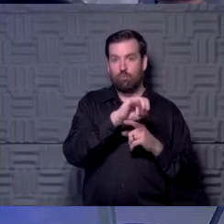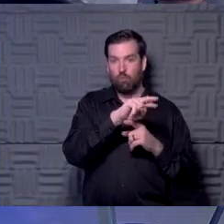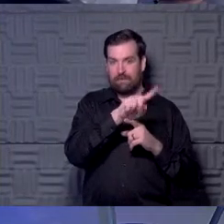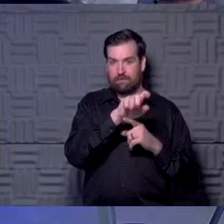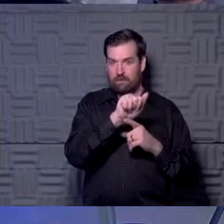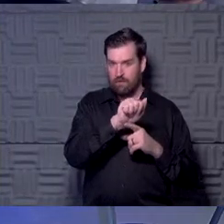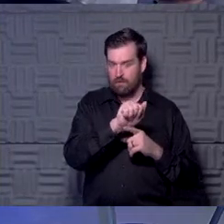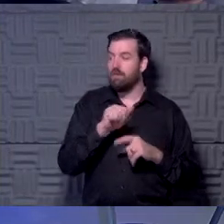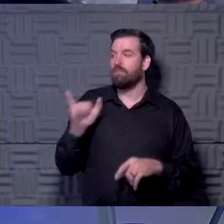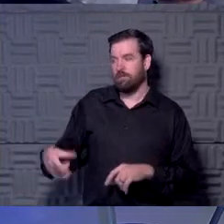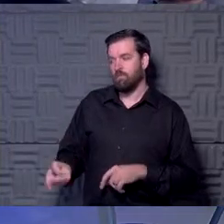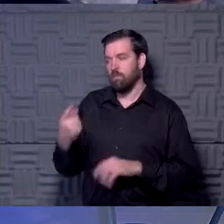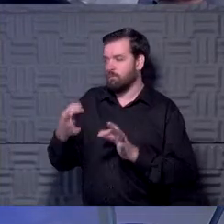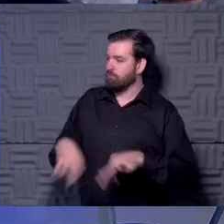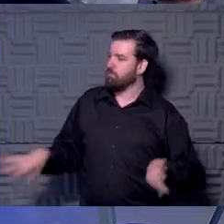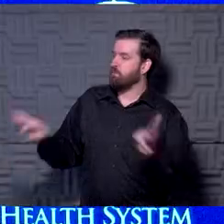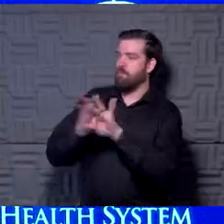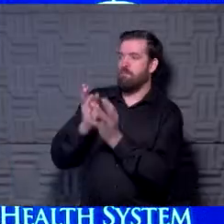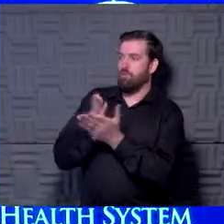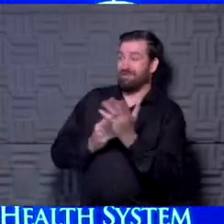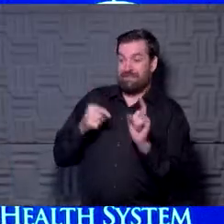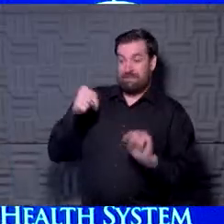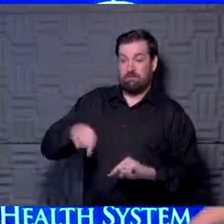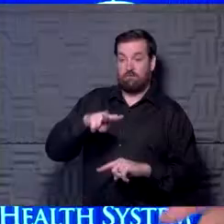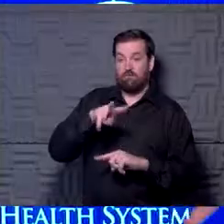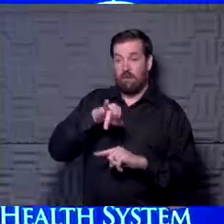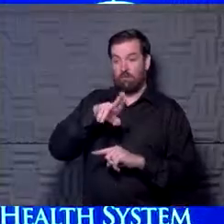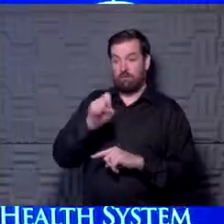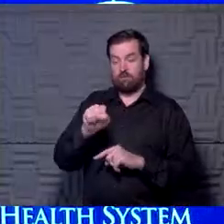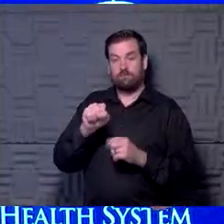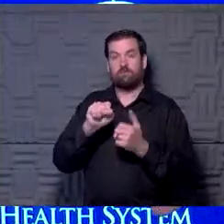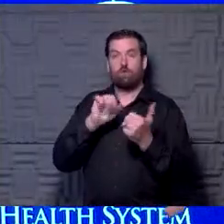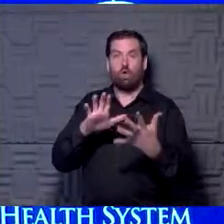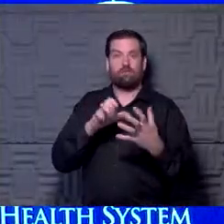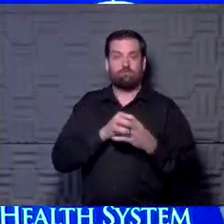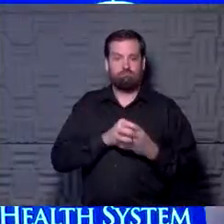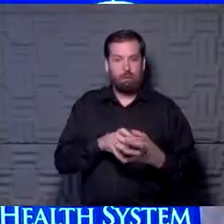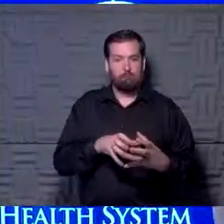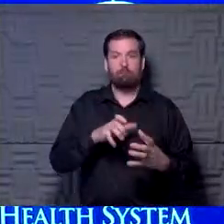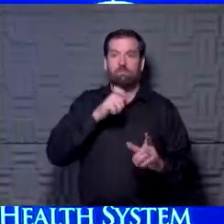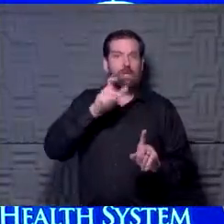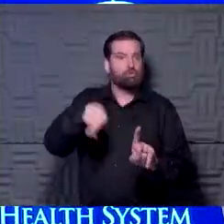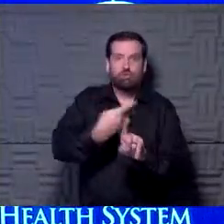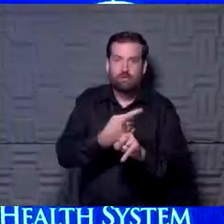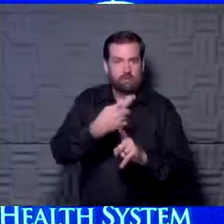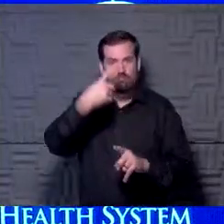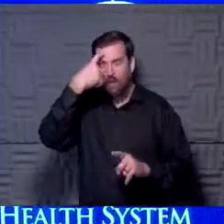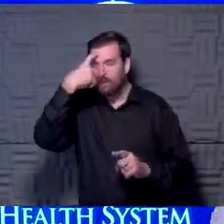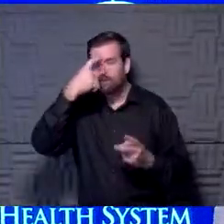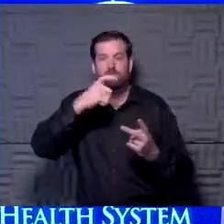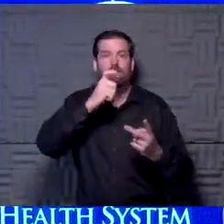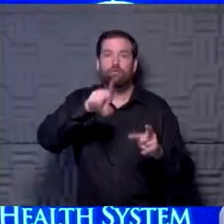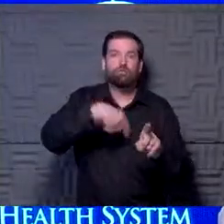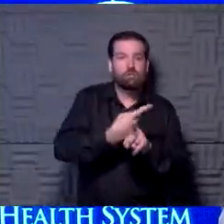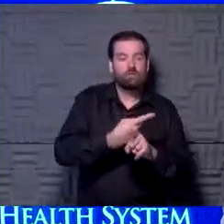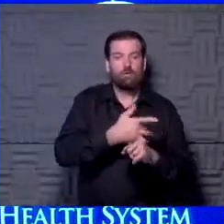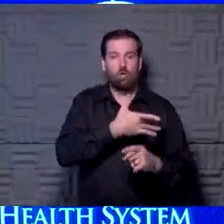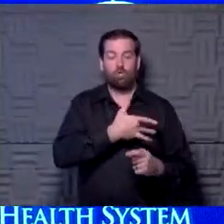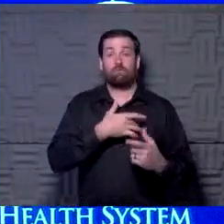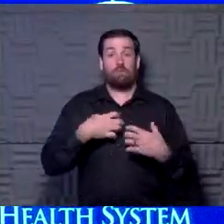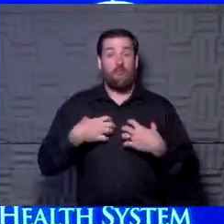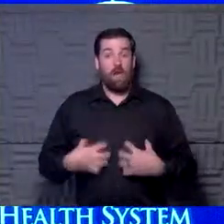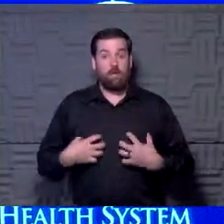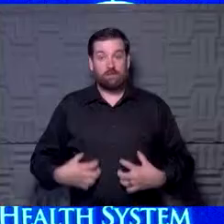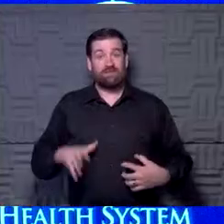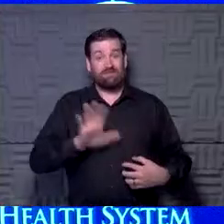Yeah, I think that's one of the key points is that this virus causes inflammation in a lot of places. It's not limited to the heart and brain. It can happen in the lung. And we know that